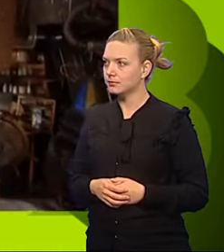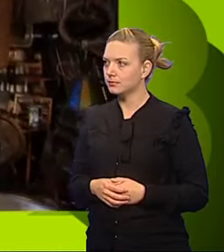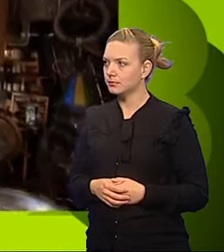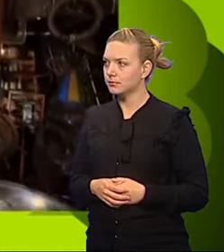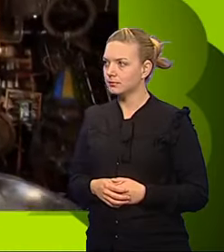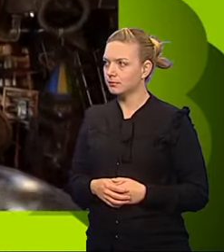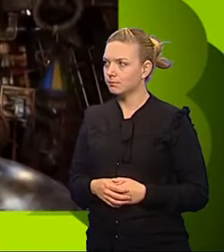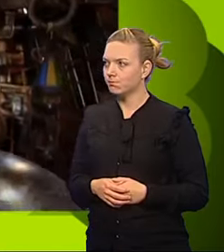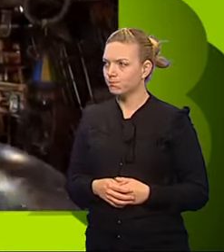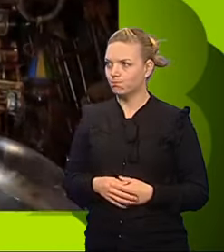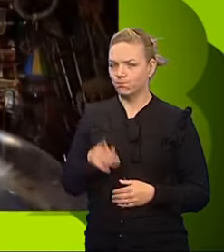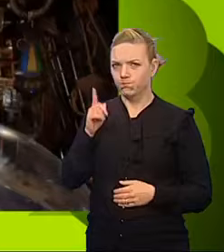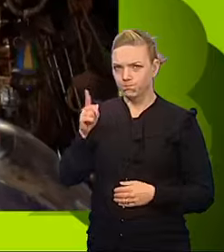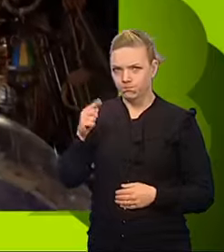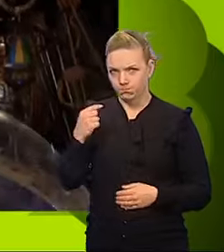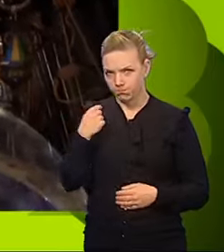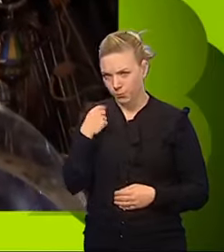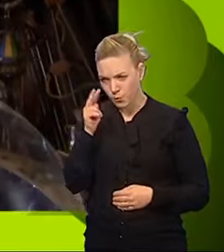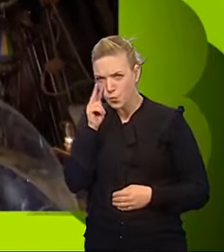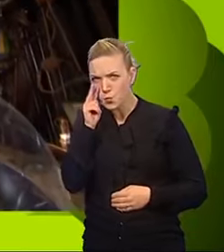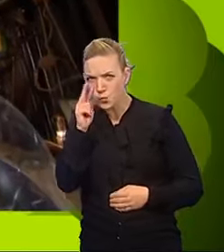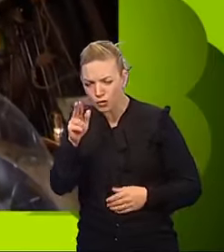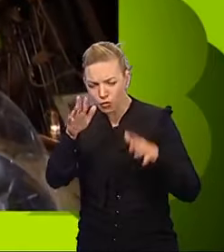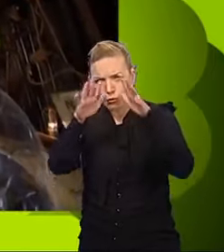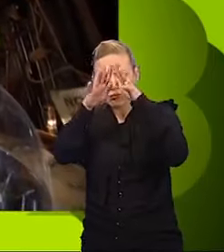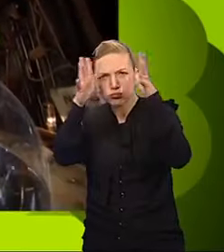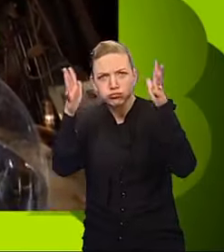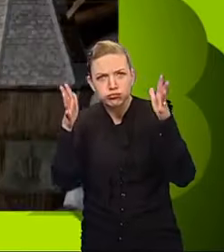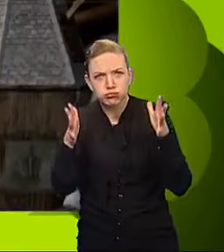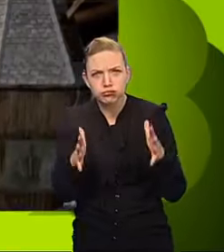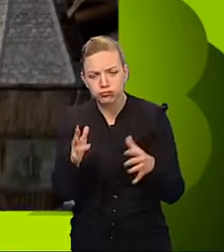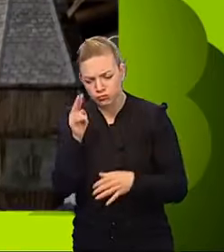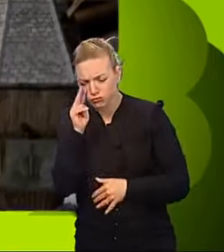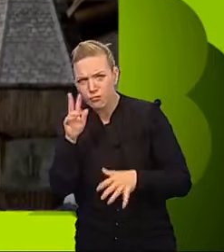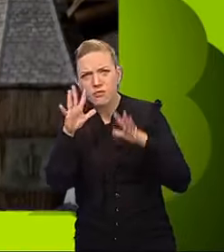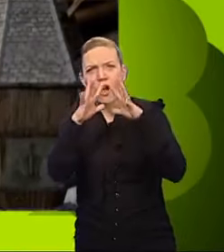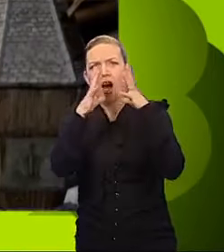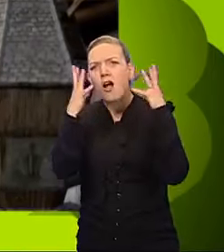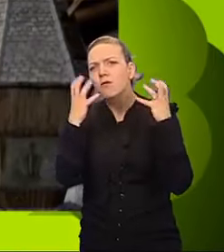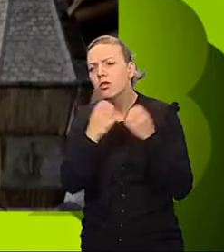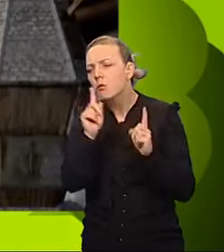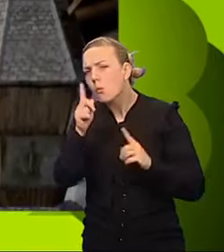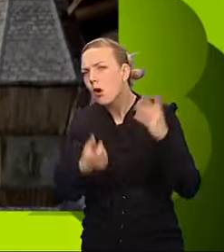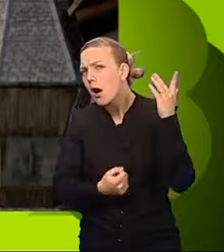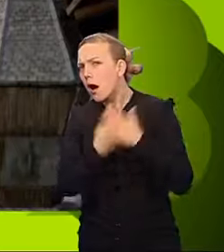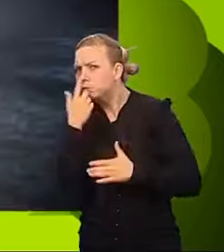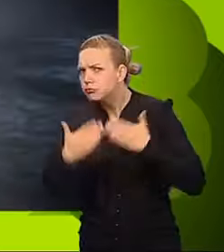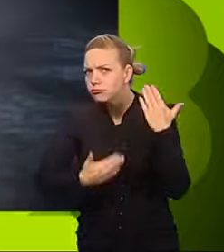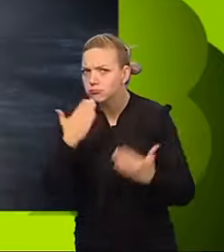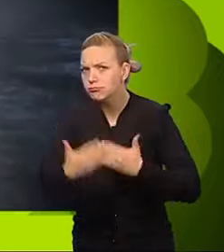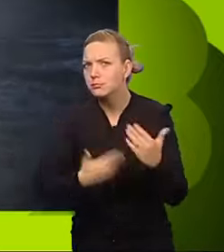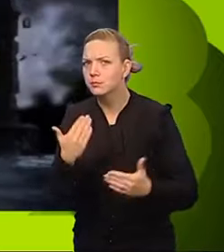This is my watch tank. This is where I get to see everything that goes on in the tower.